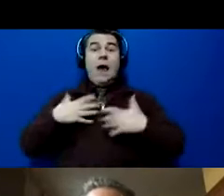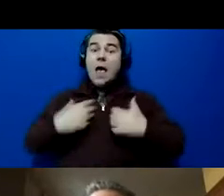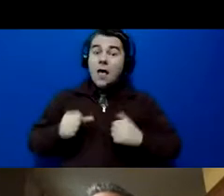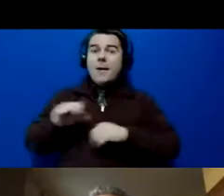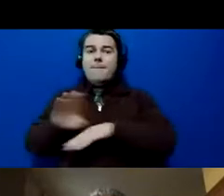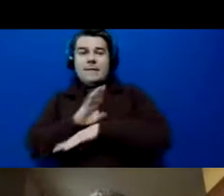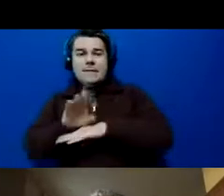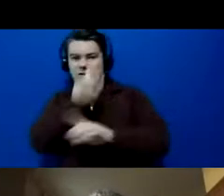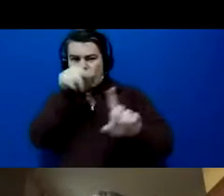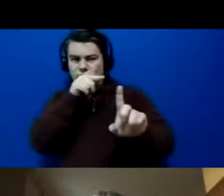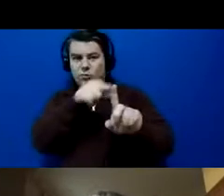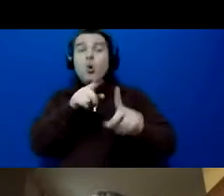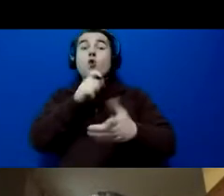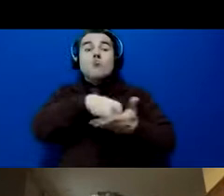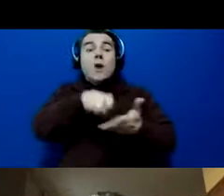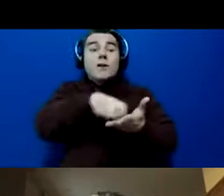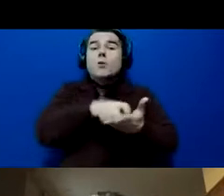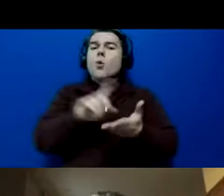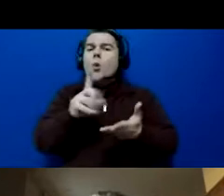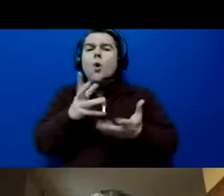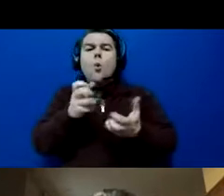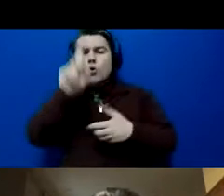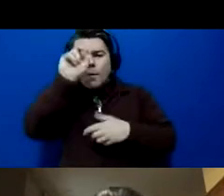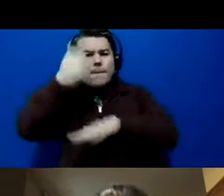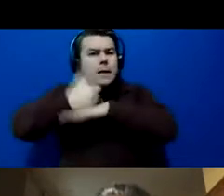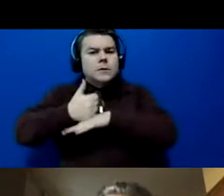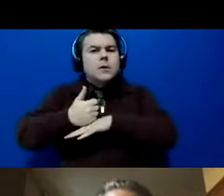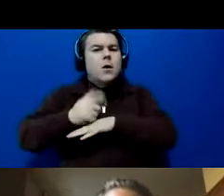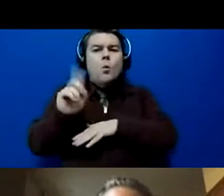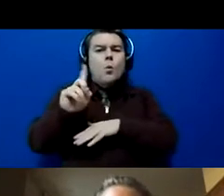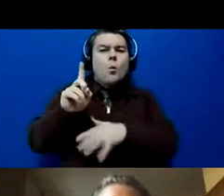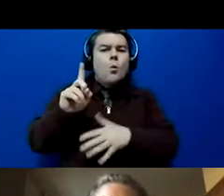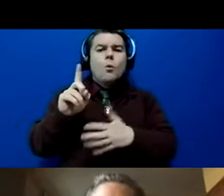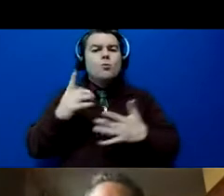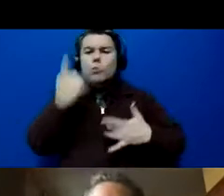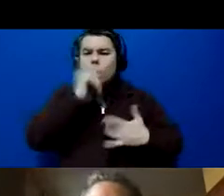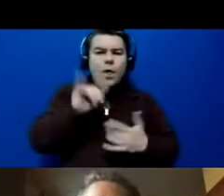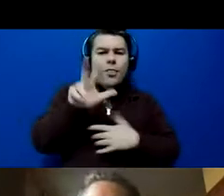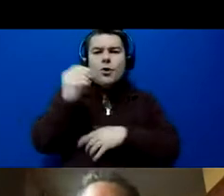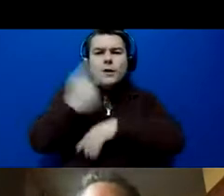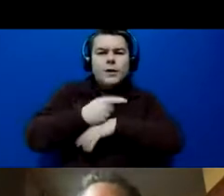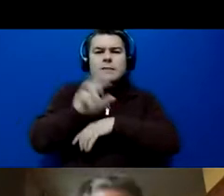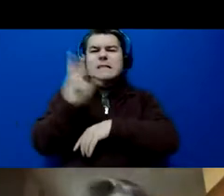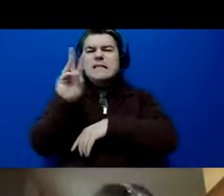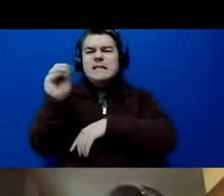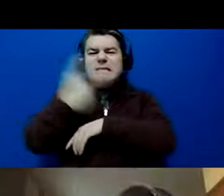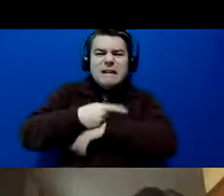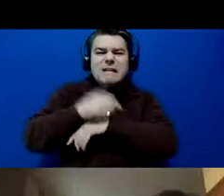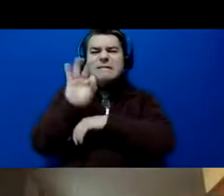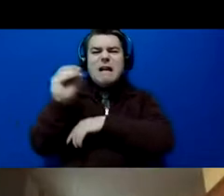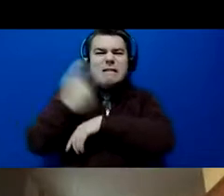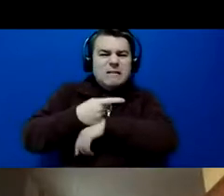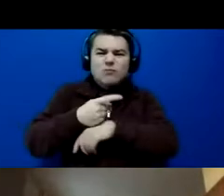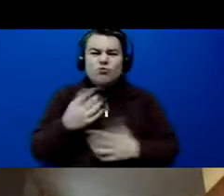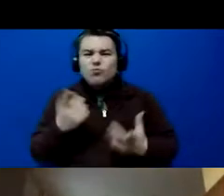Write this down. Where do you want your mindset to be in 30 days, in 60 days, in 90 days? Print this out and write it